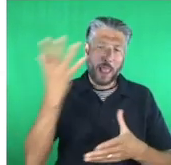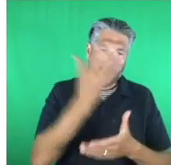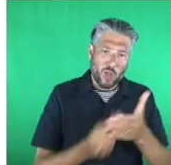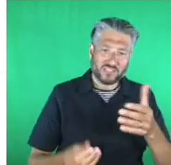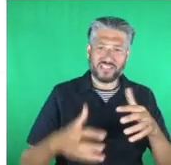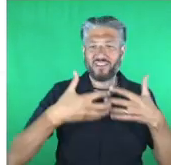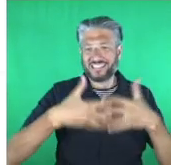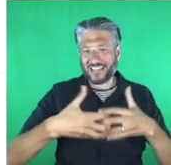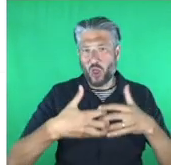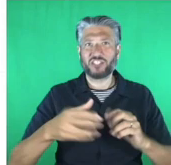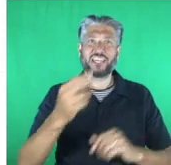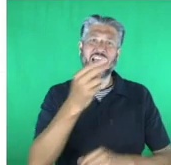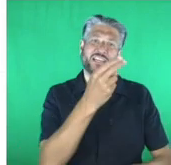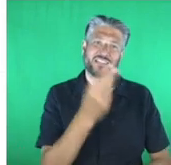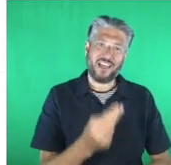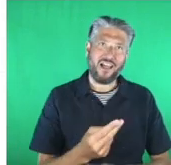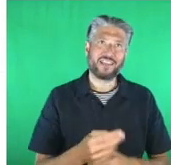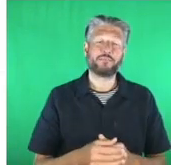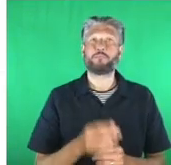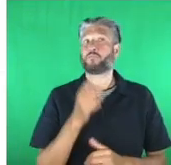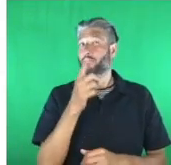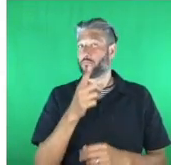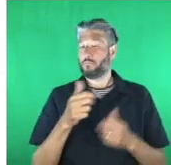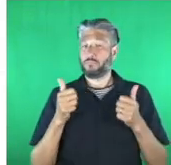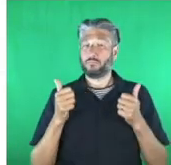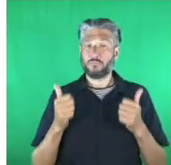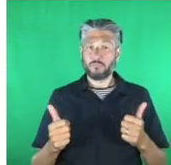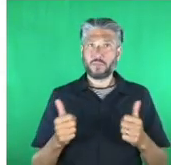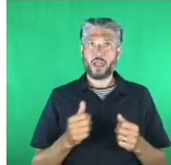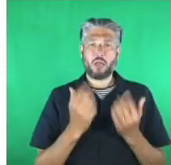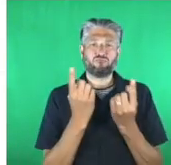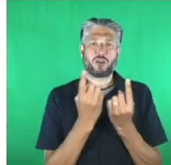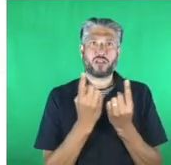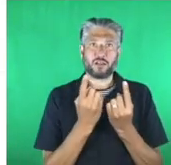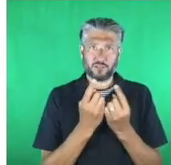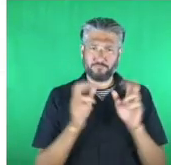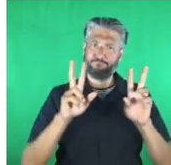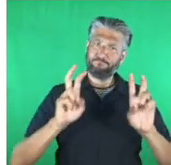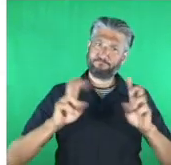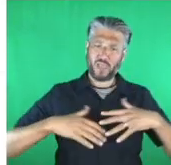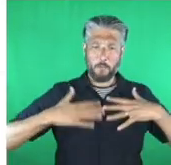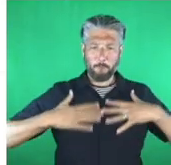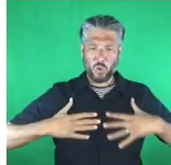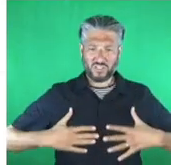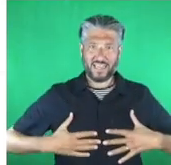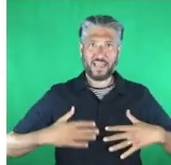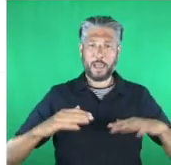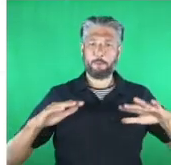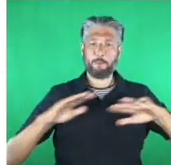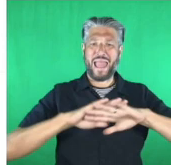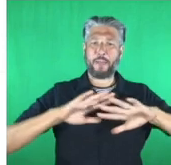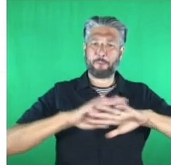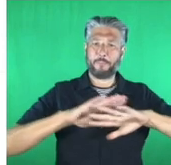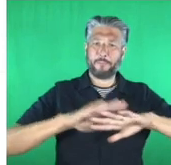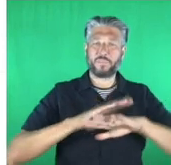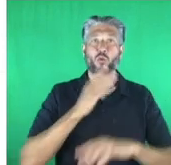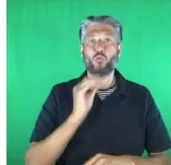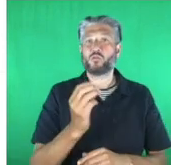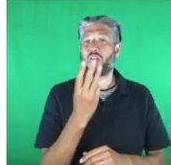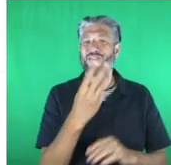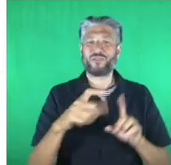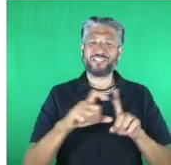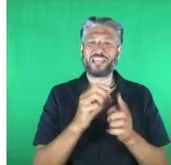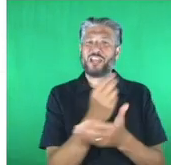body mapping allows patients to communicate emotion through 3d drawings created